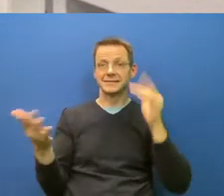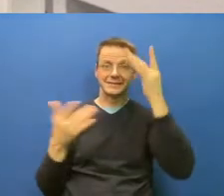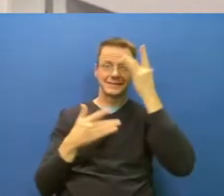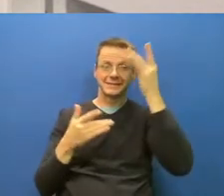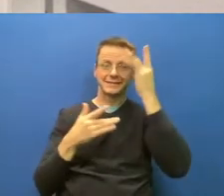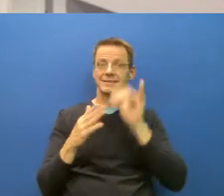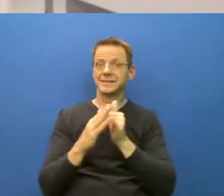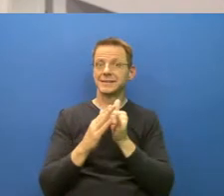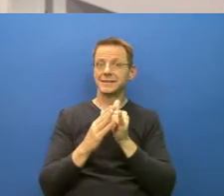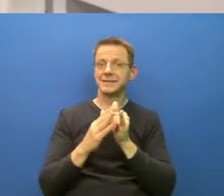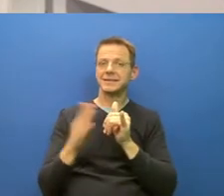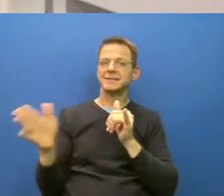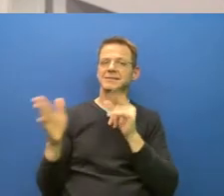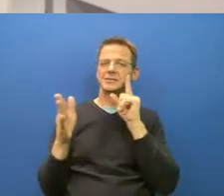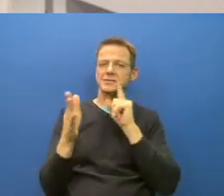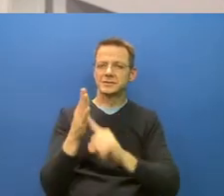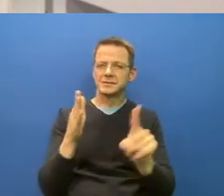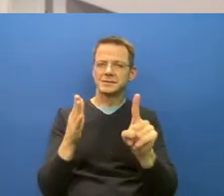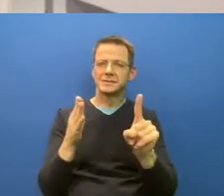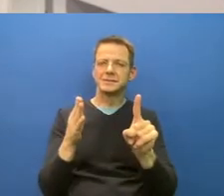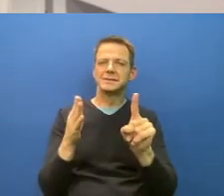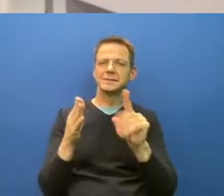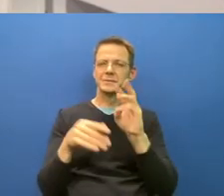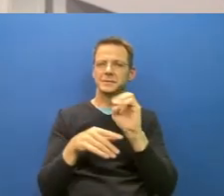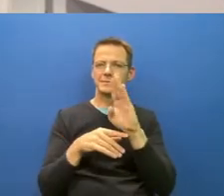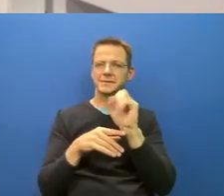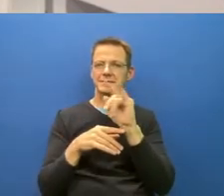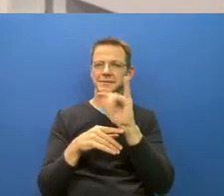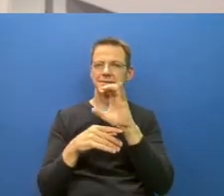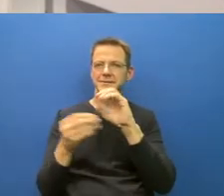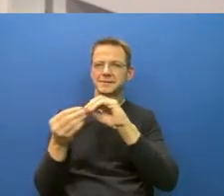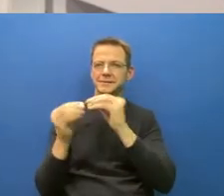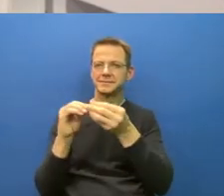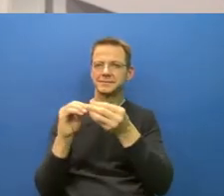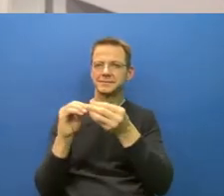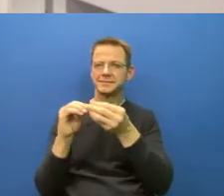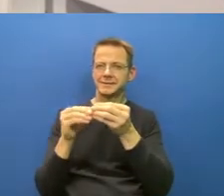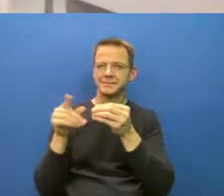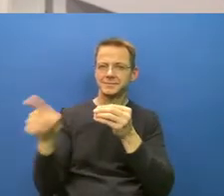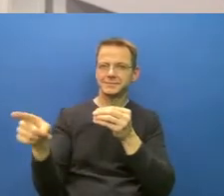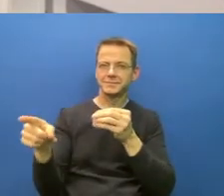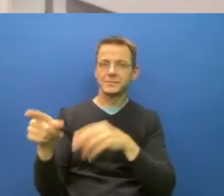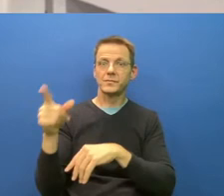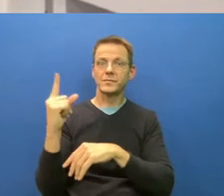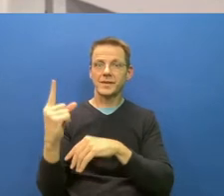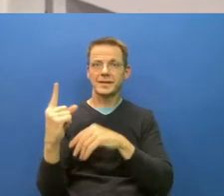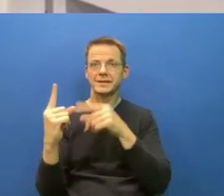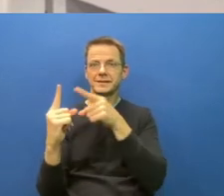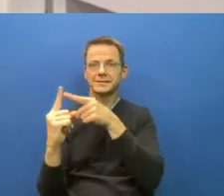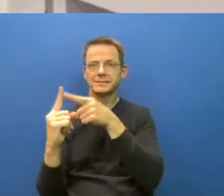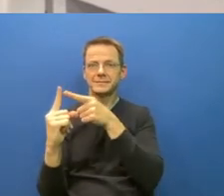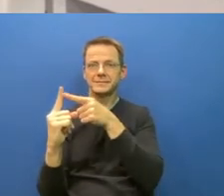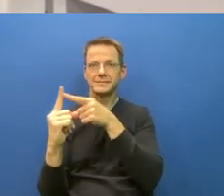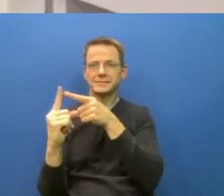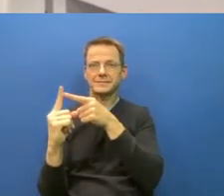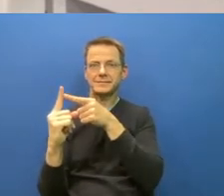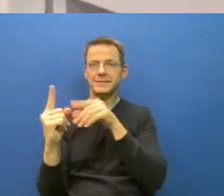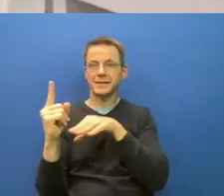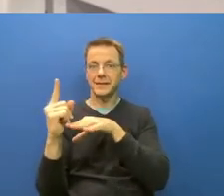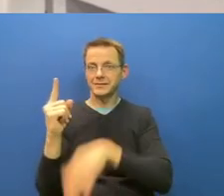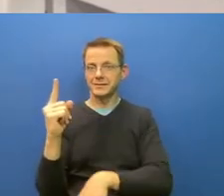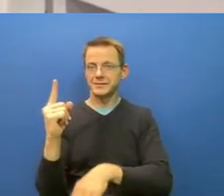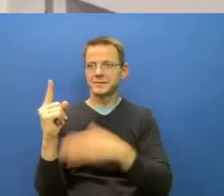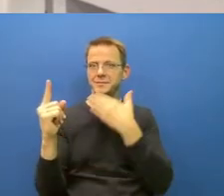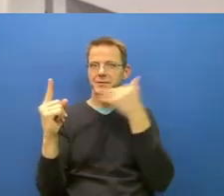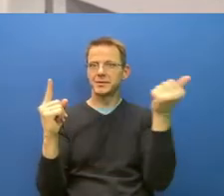further from one it is, the worse. The further from one it is in the opposite direction, if it's less than one, the better. But also the prevalence, because